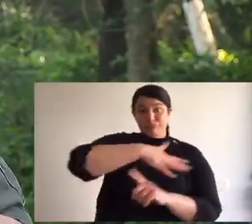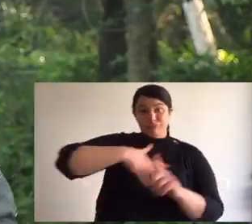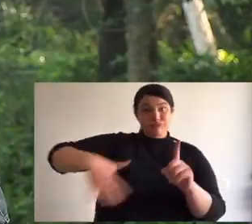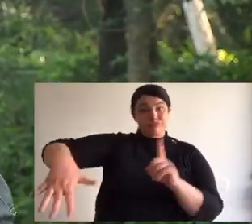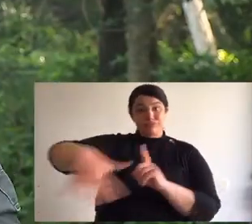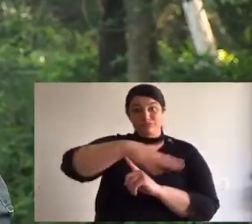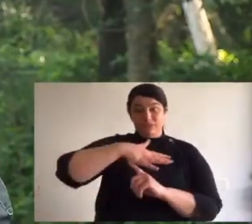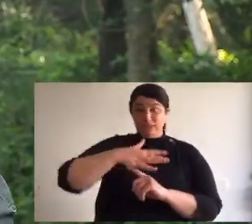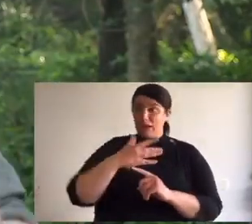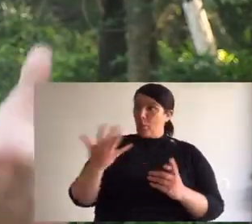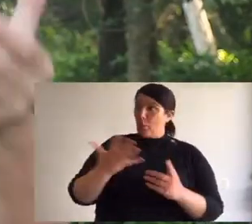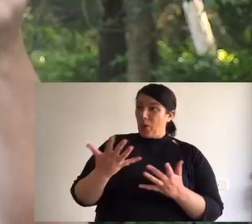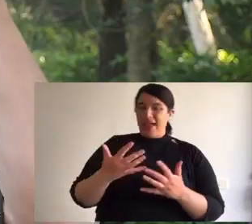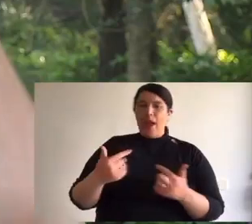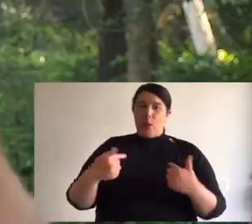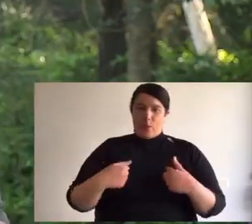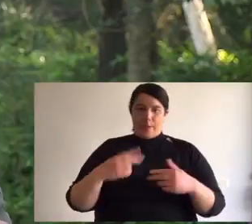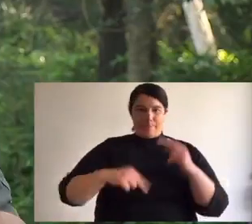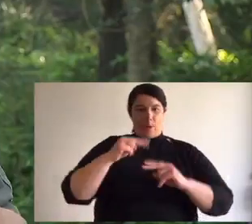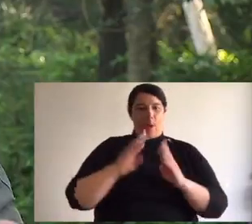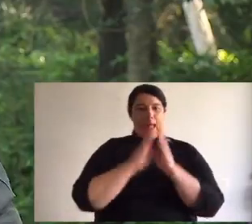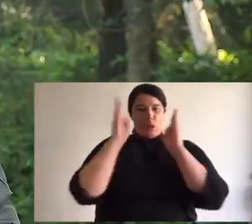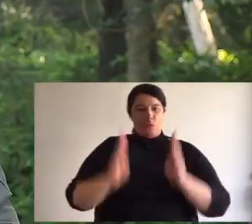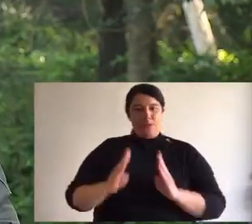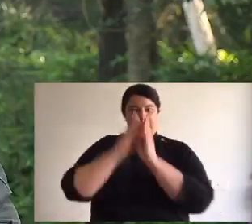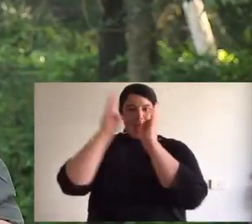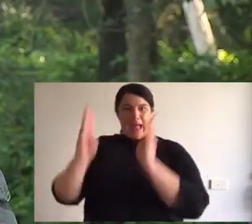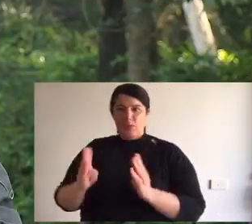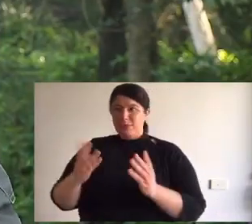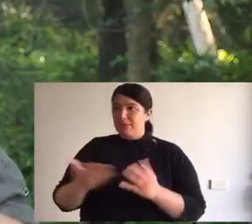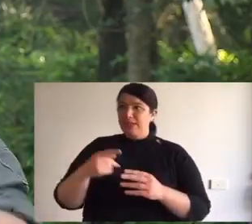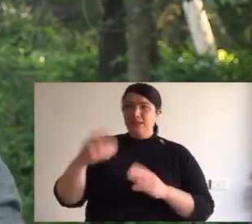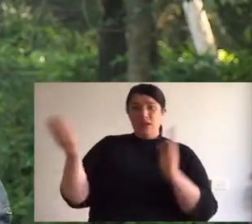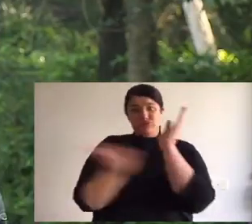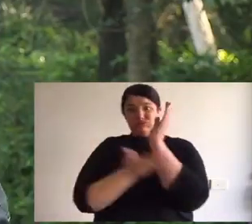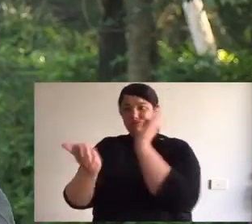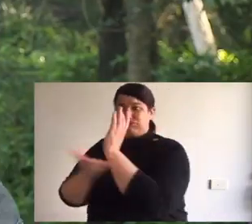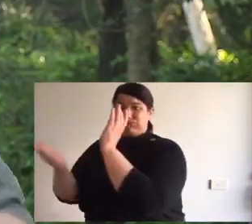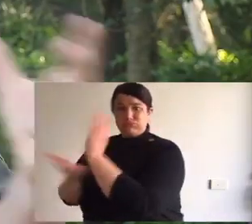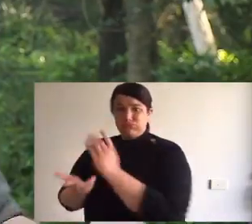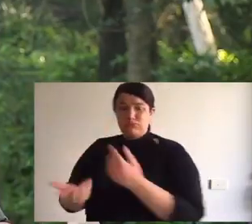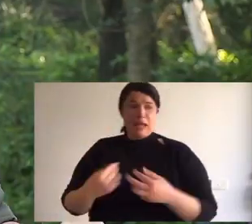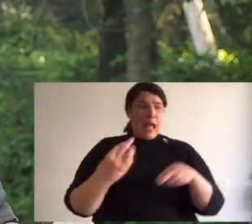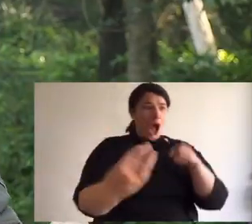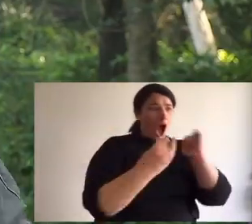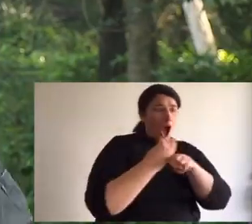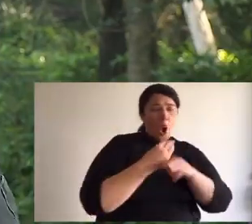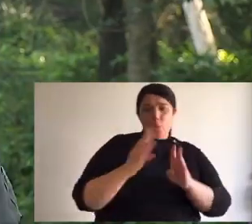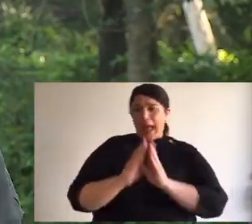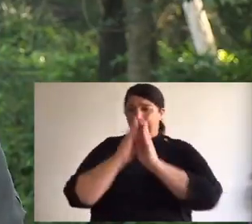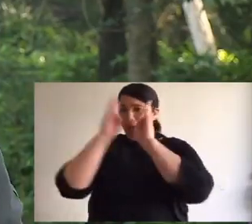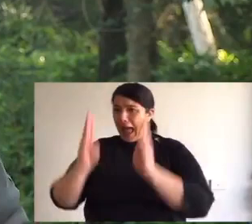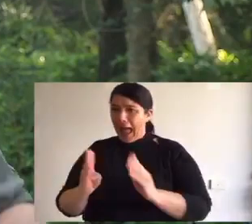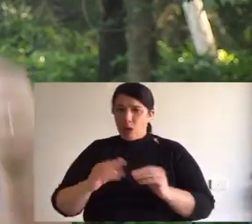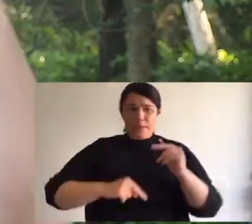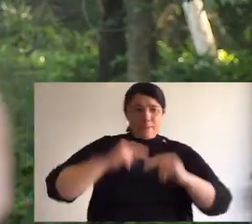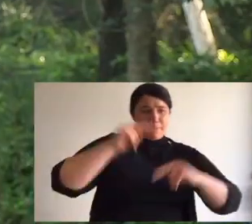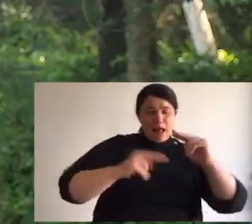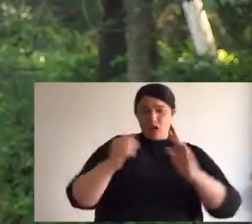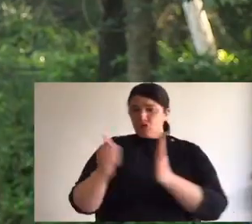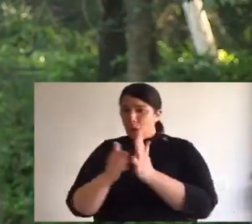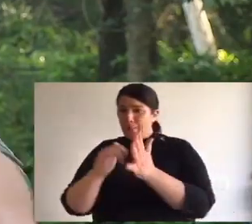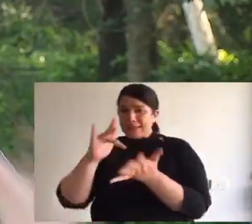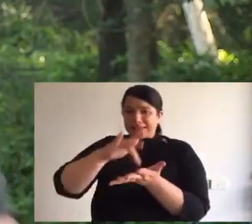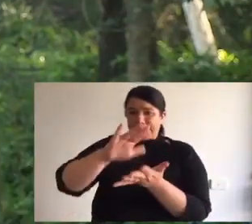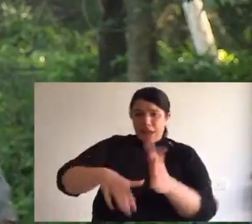much of their habitat is where we humans like to live. That's a real problem for them because they get displaced. We put highways and